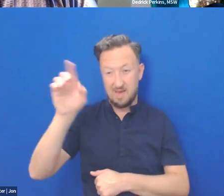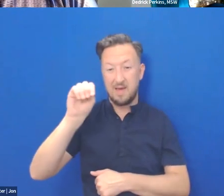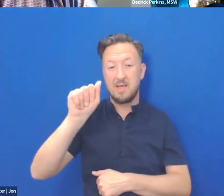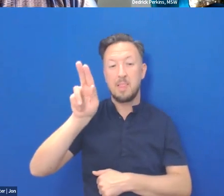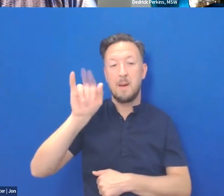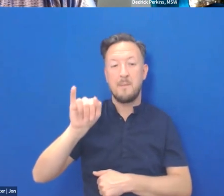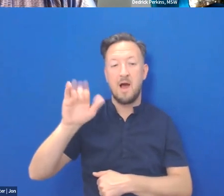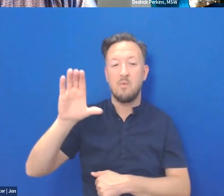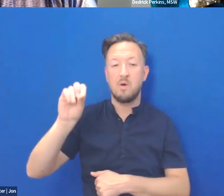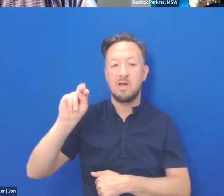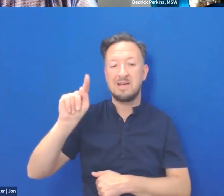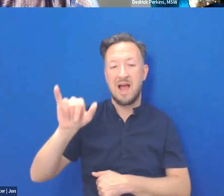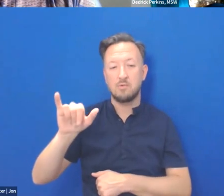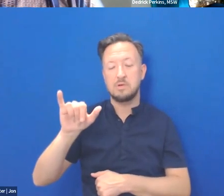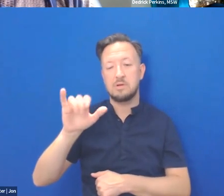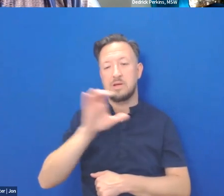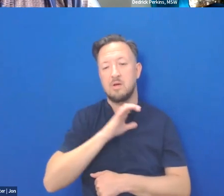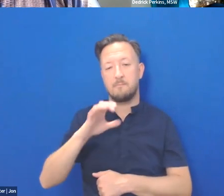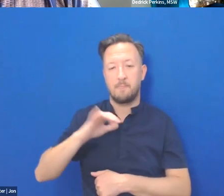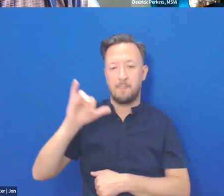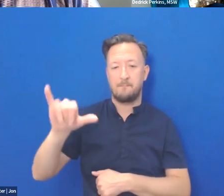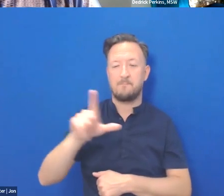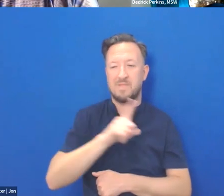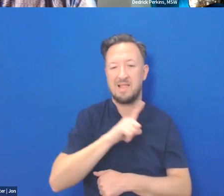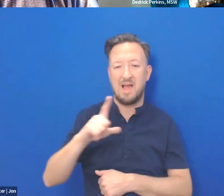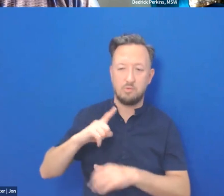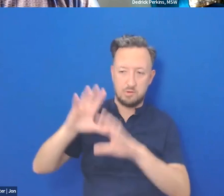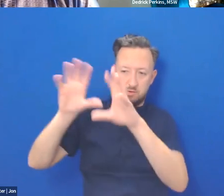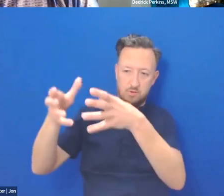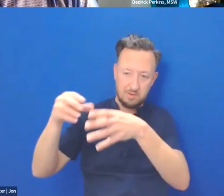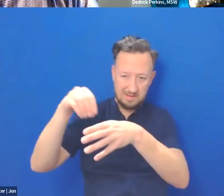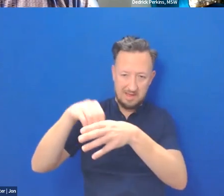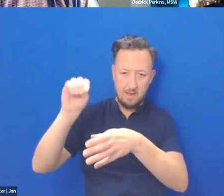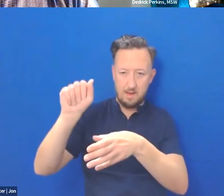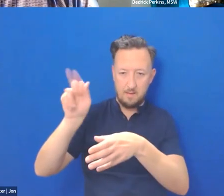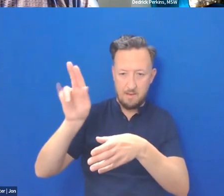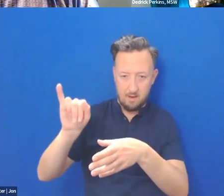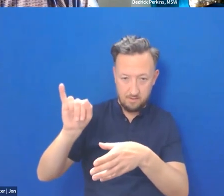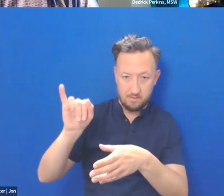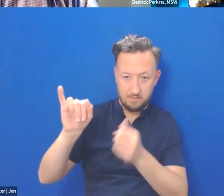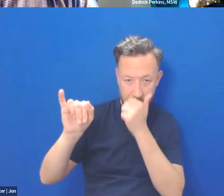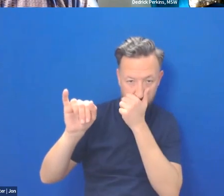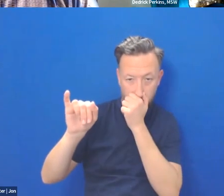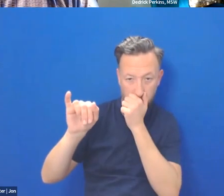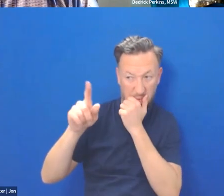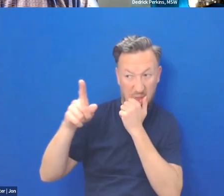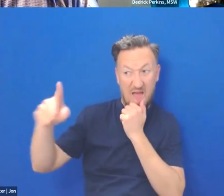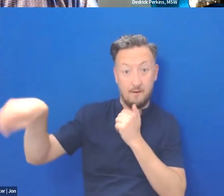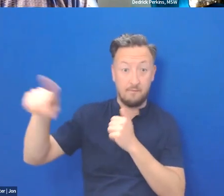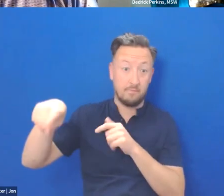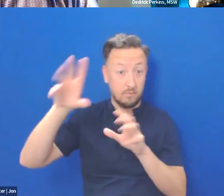Council. That's the legislative branch of the Council in Maui. And they were shocked.